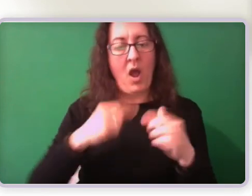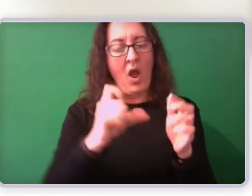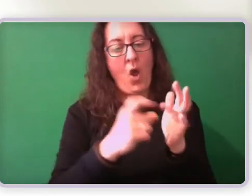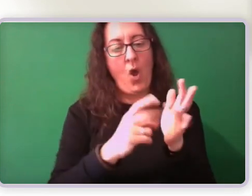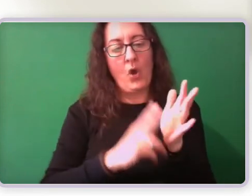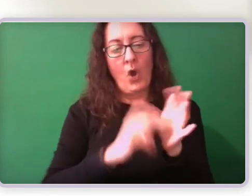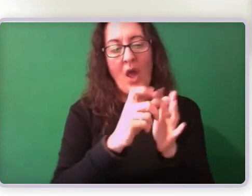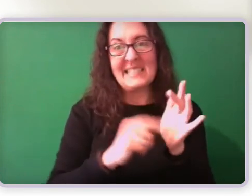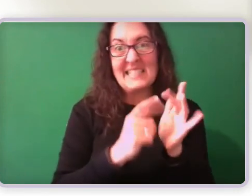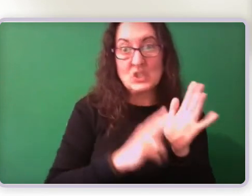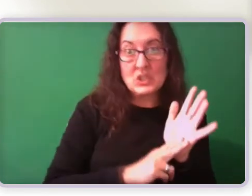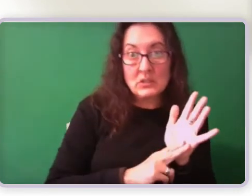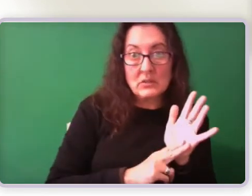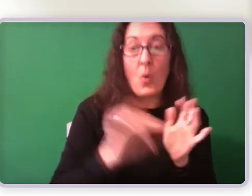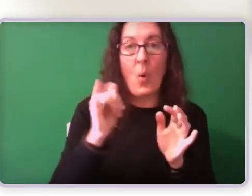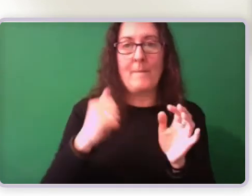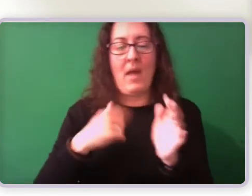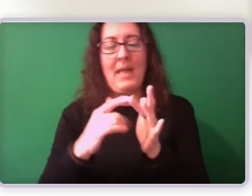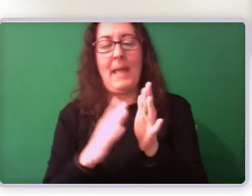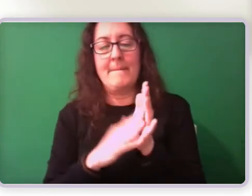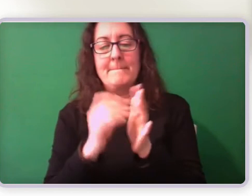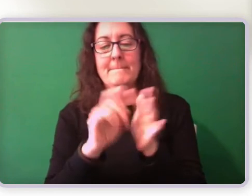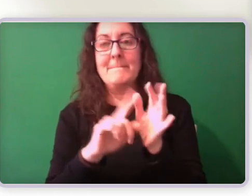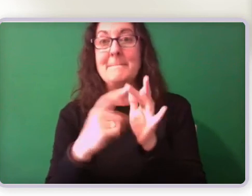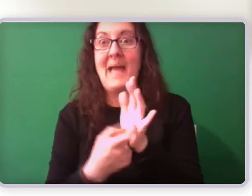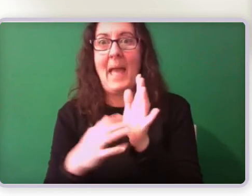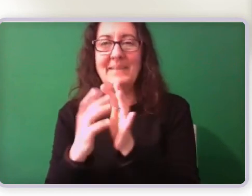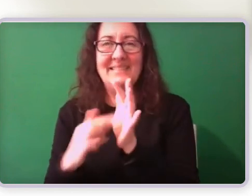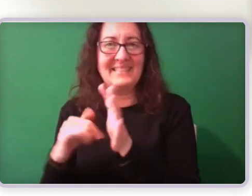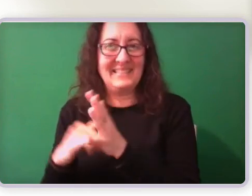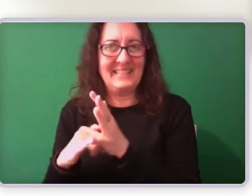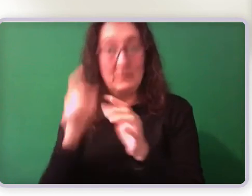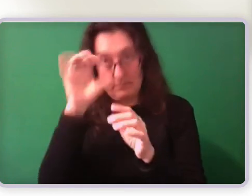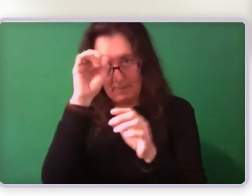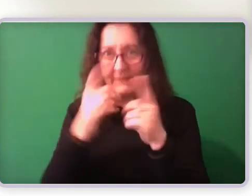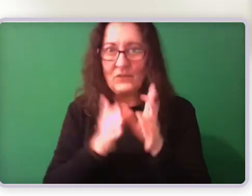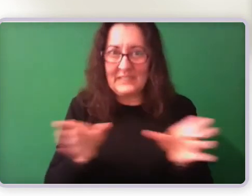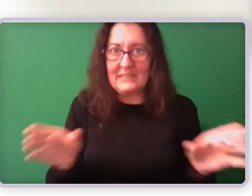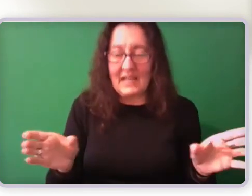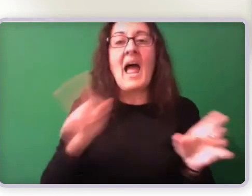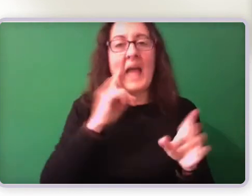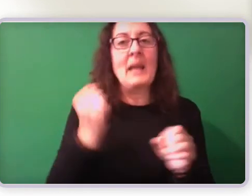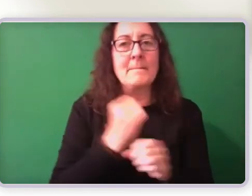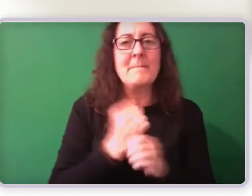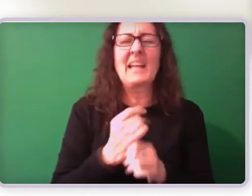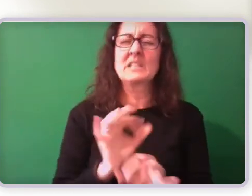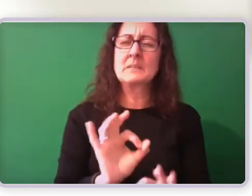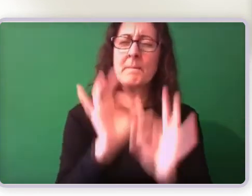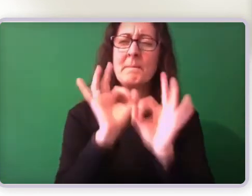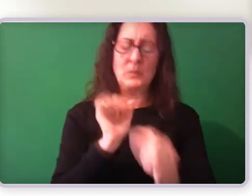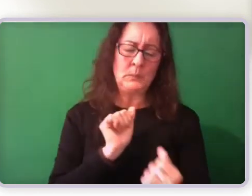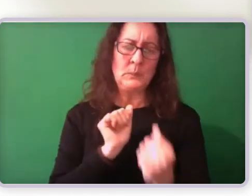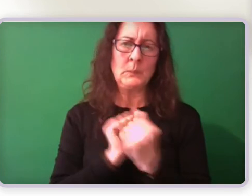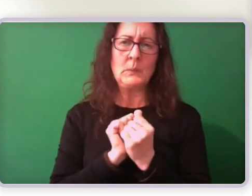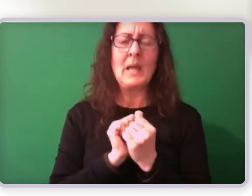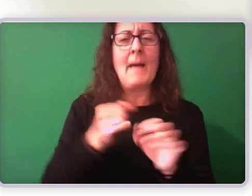a central place and produce a customised medical evidence kit that they can use when gathering medical evidence.